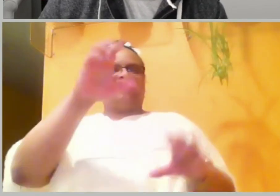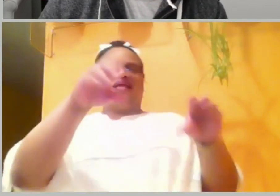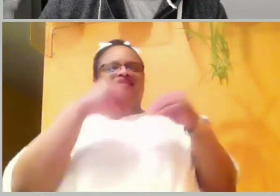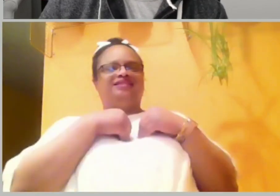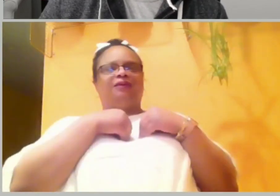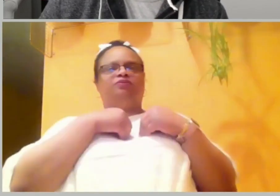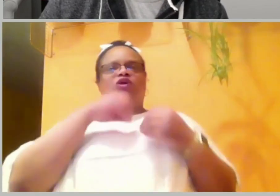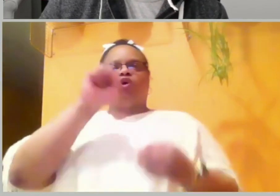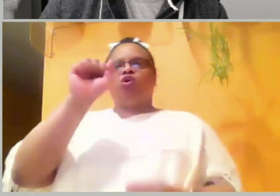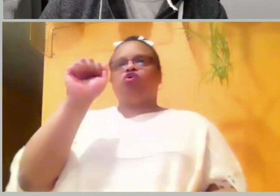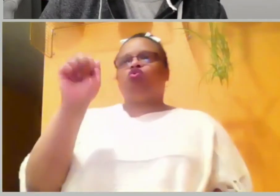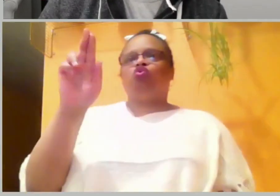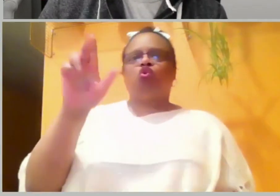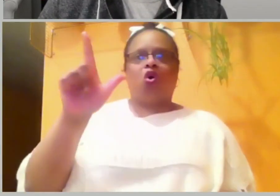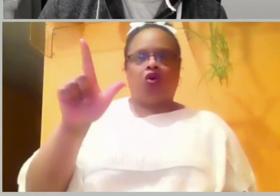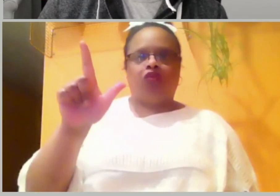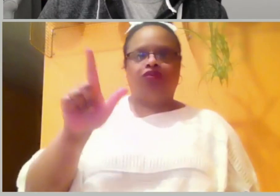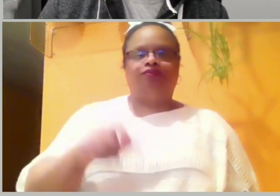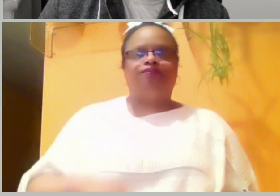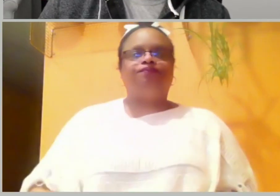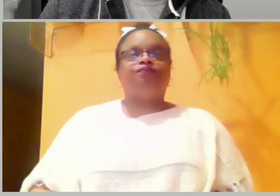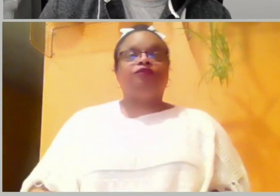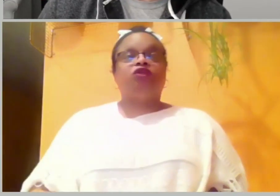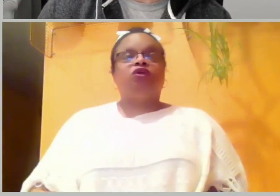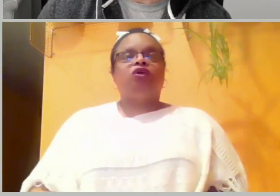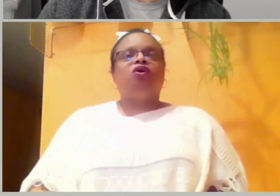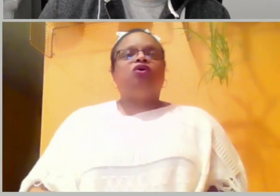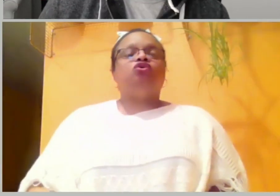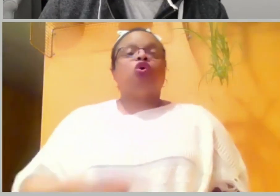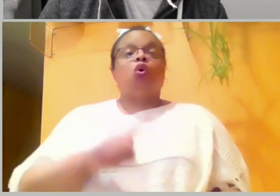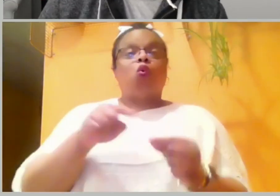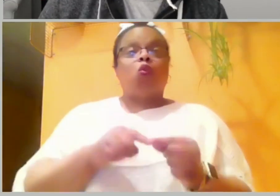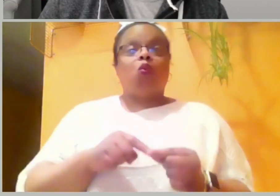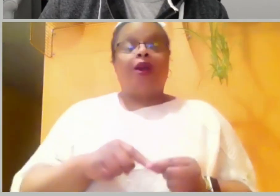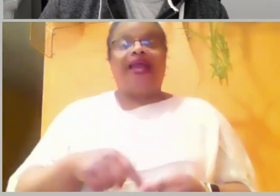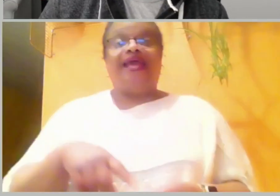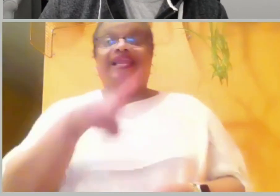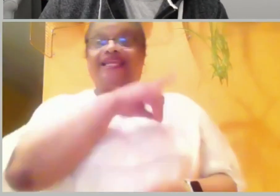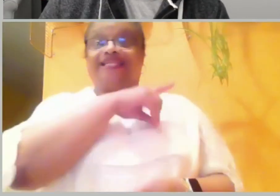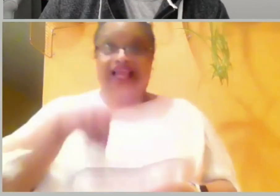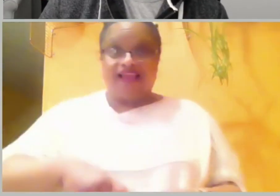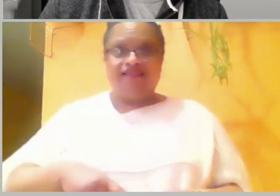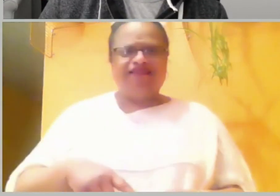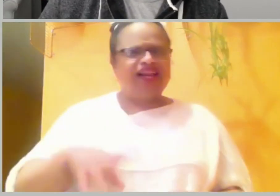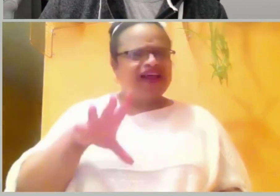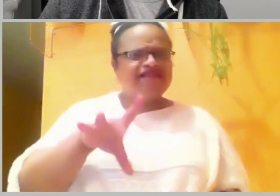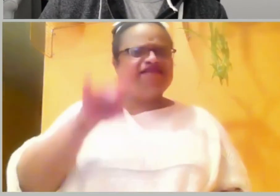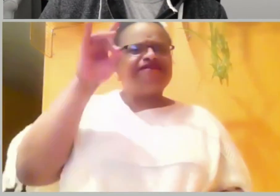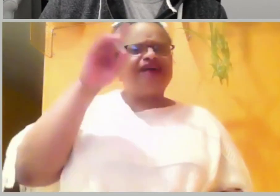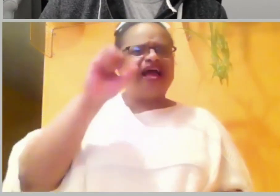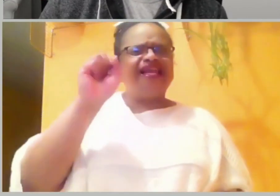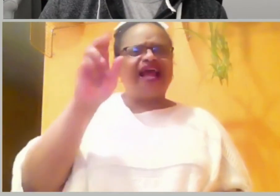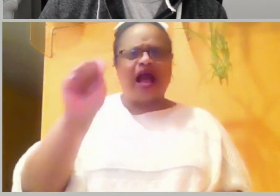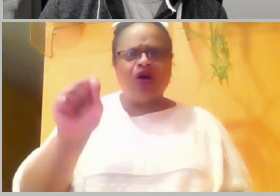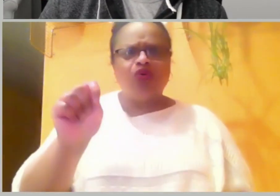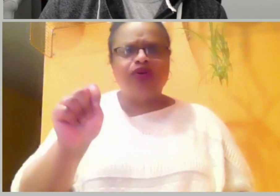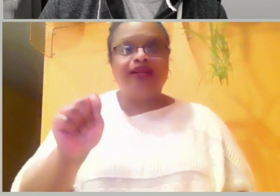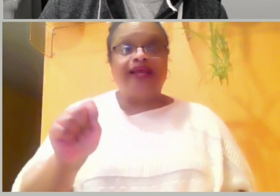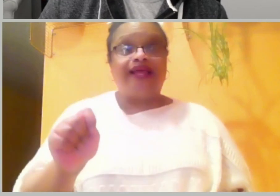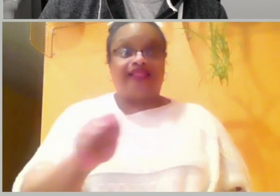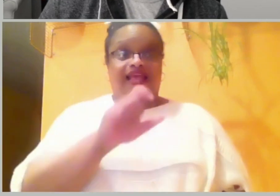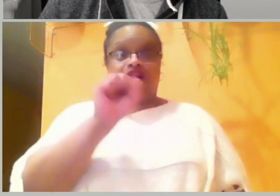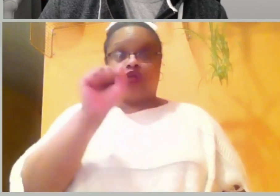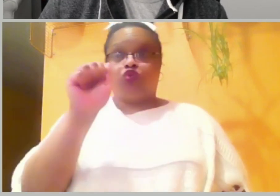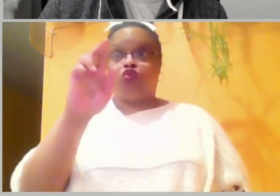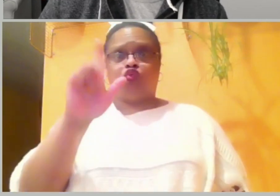David's reaction to Saul's death, we read in the chapter, the first chapter of 2 Samuel, that David